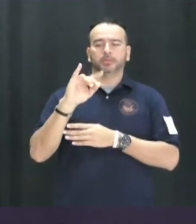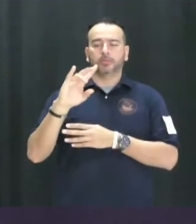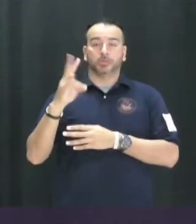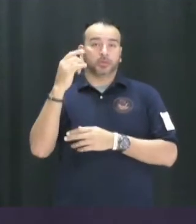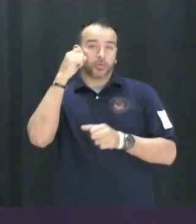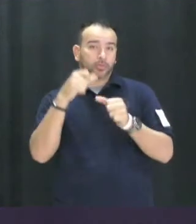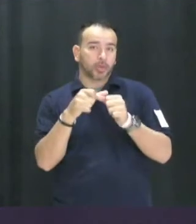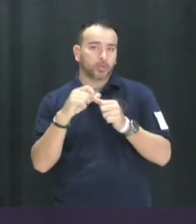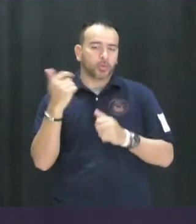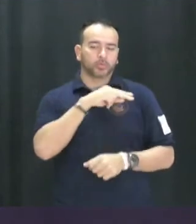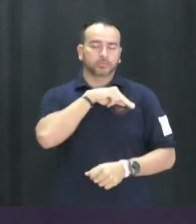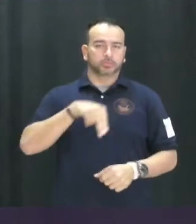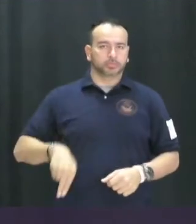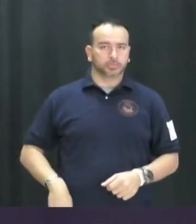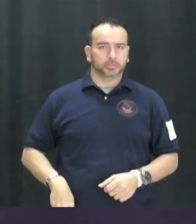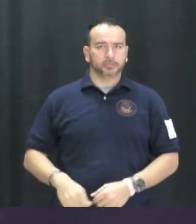remember, Always Wear Your Seat Bell.